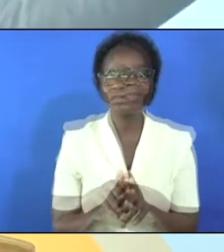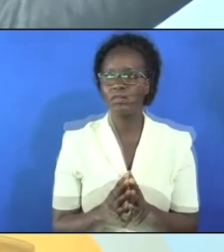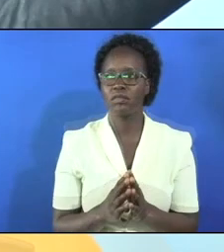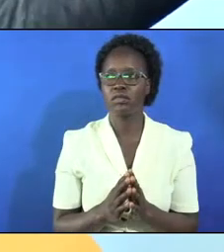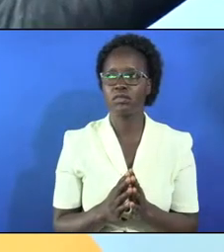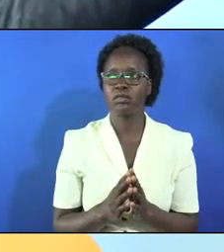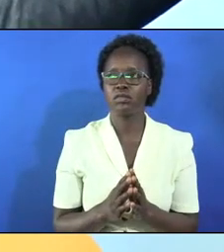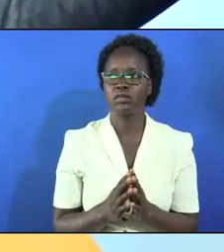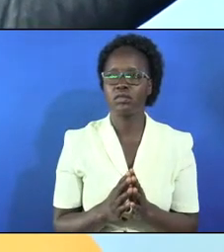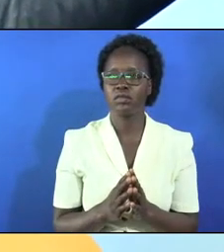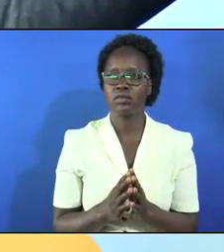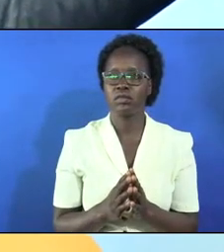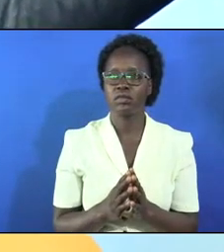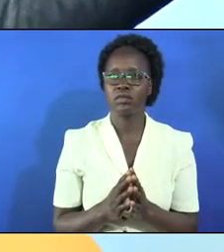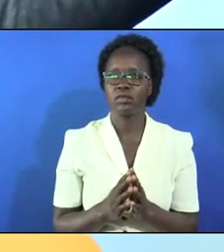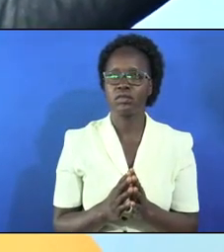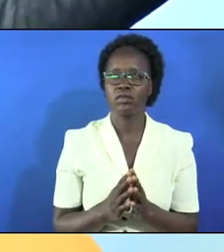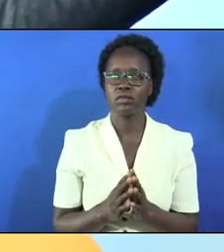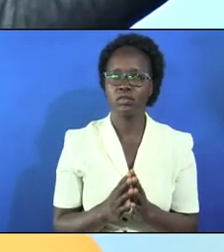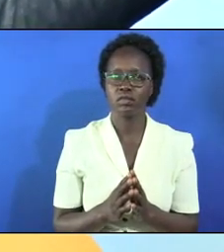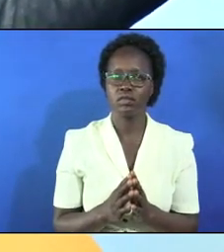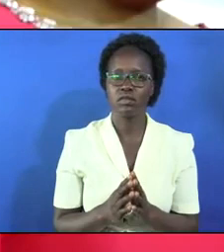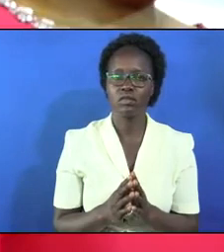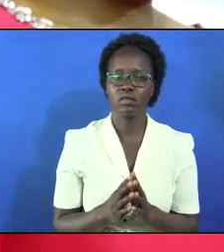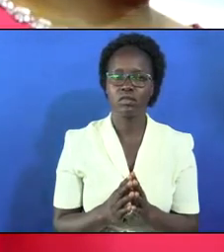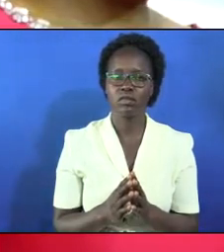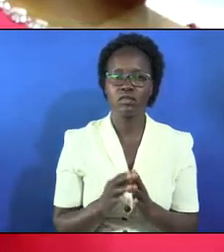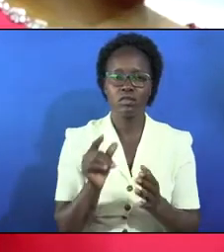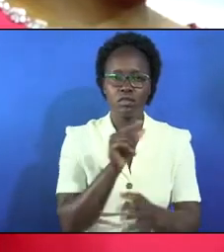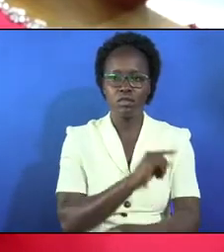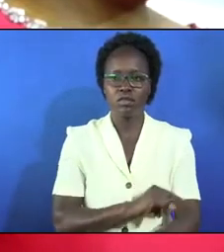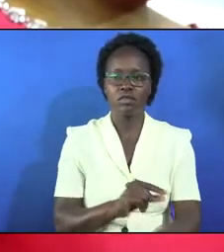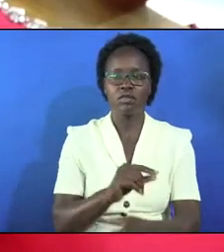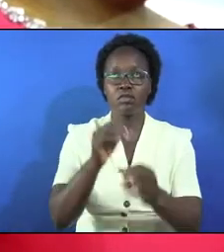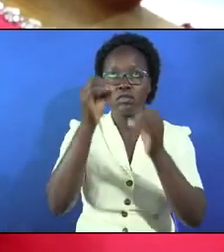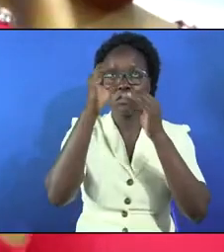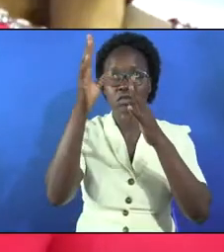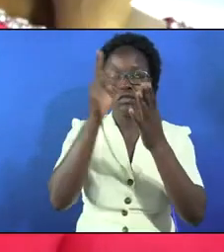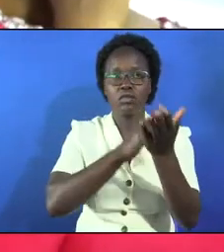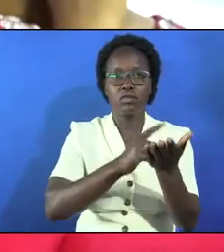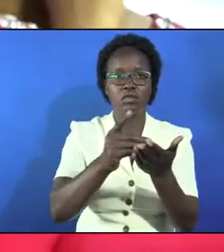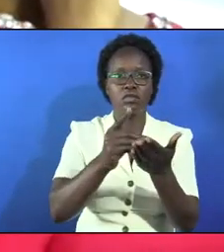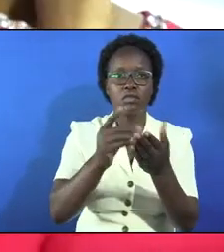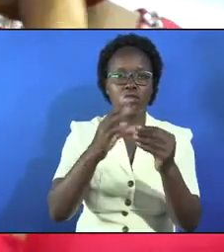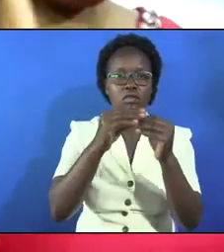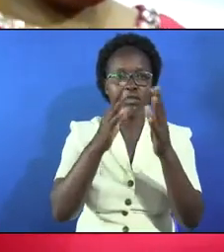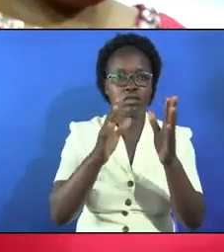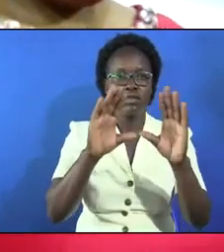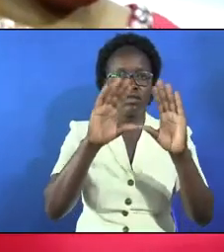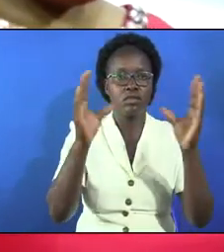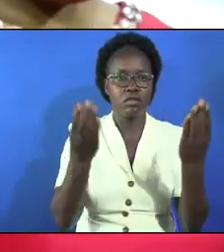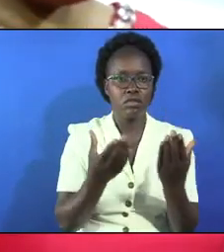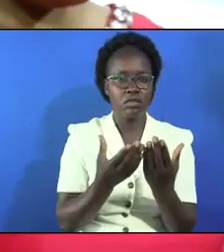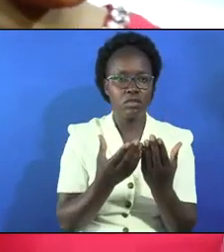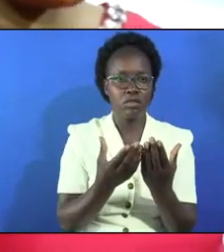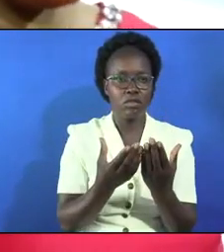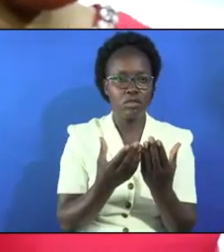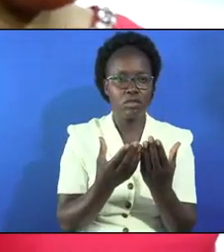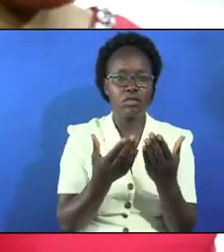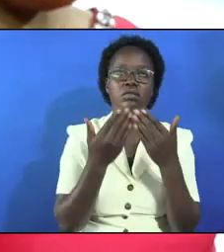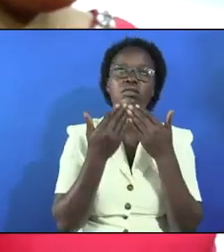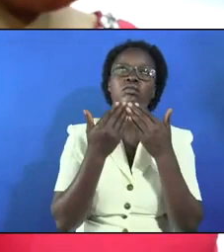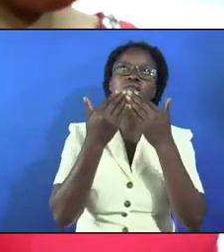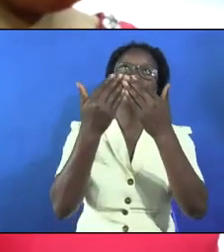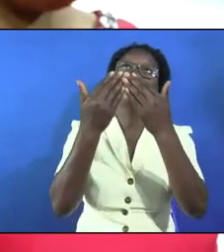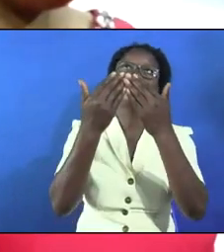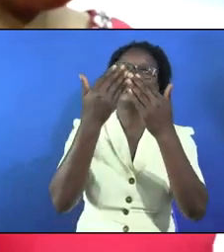shall we pray gracious father divine the creator of the universe we